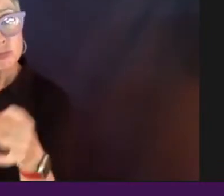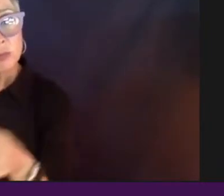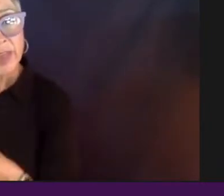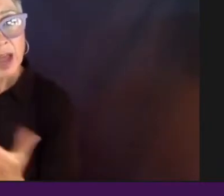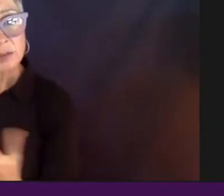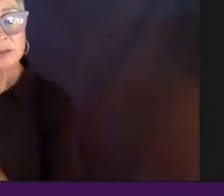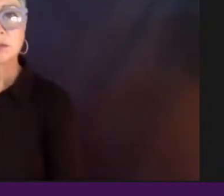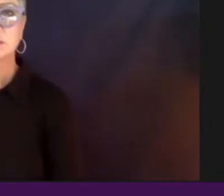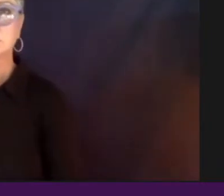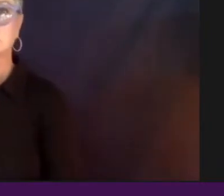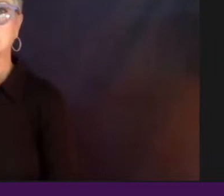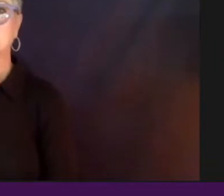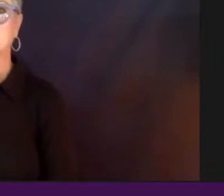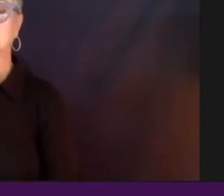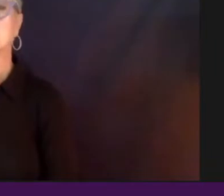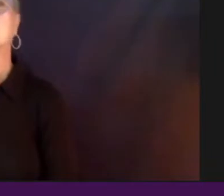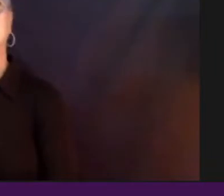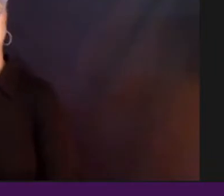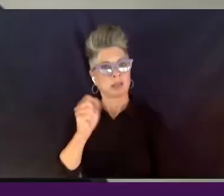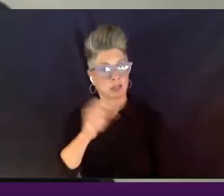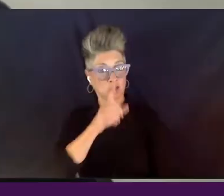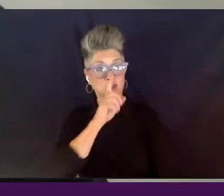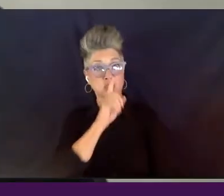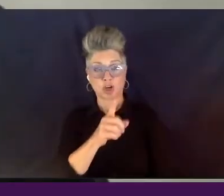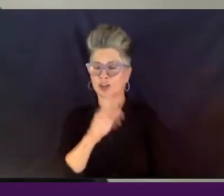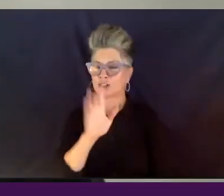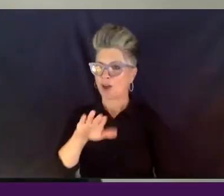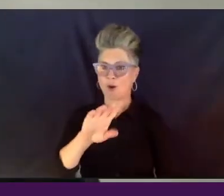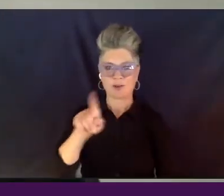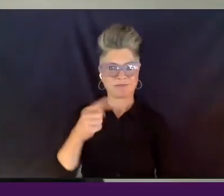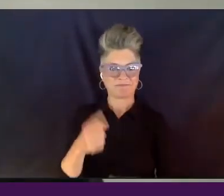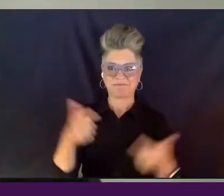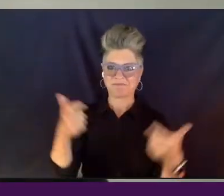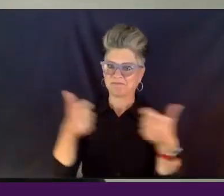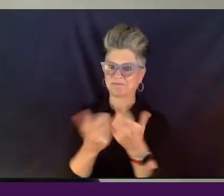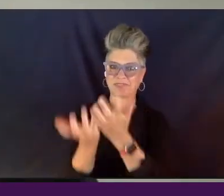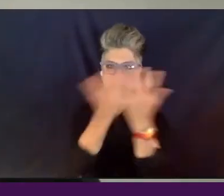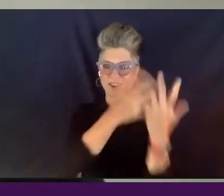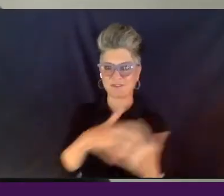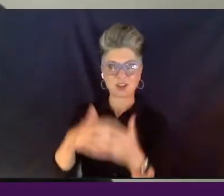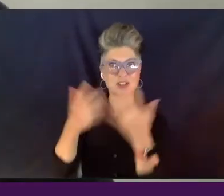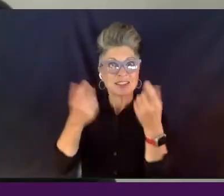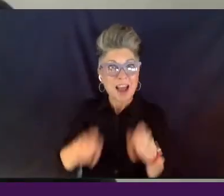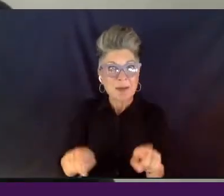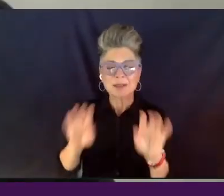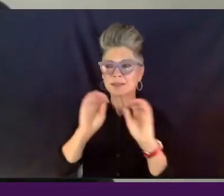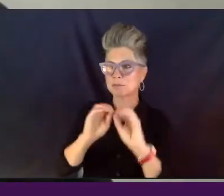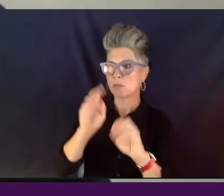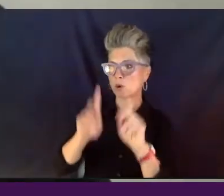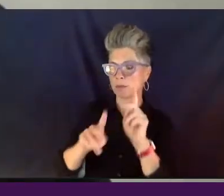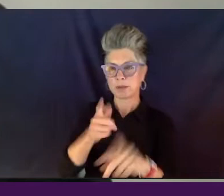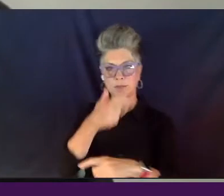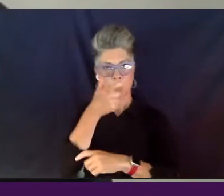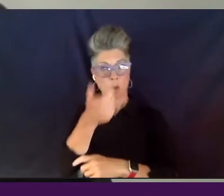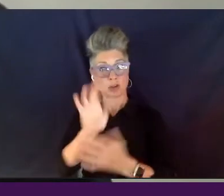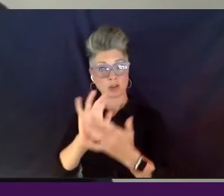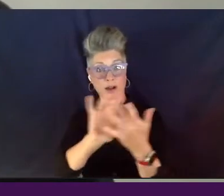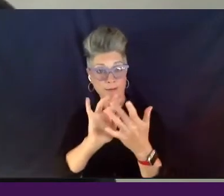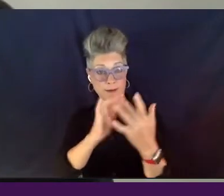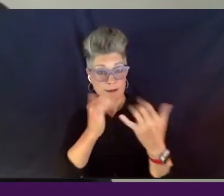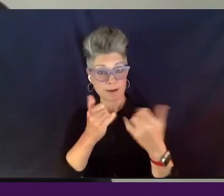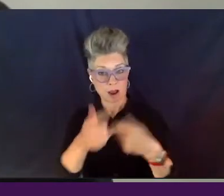project came about. So as, you know, convergence happens and more people are watching online as we are now compared to television,